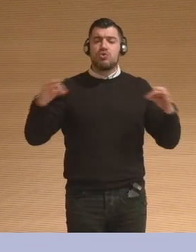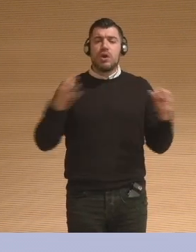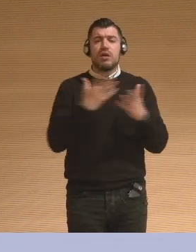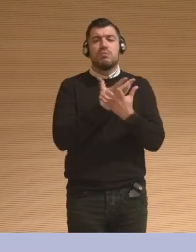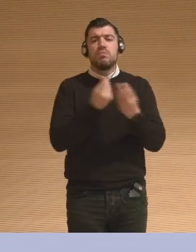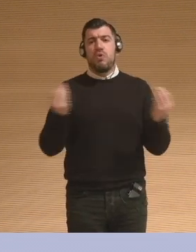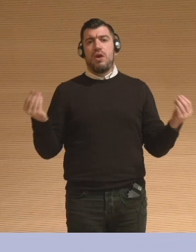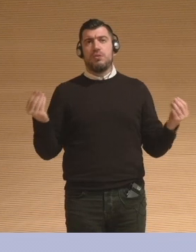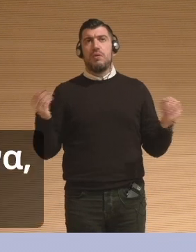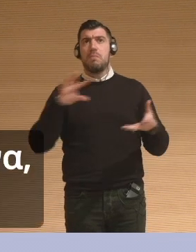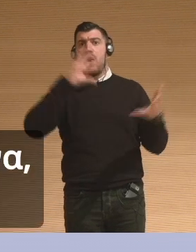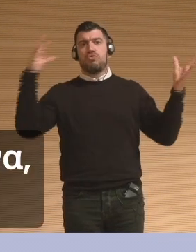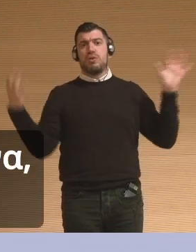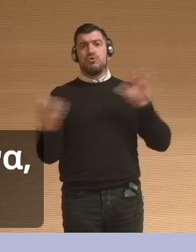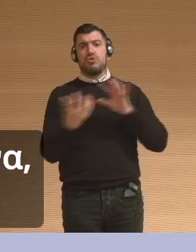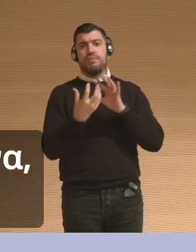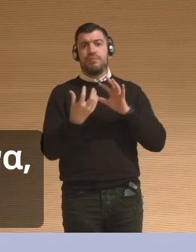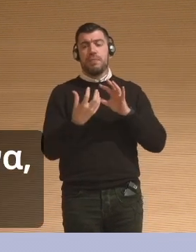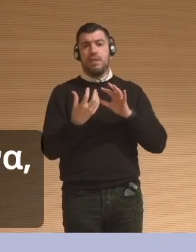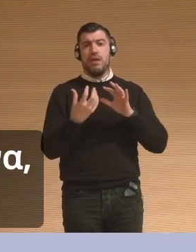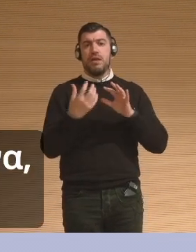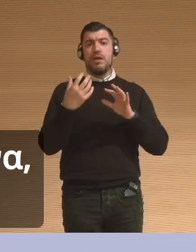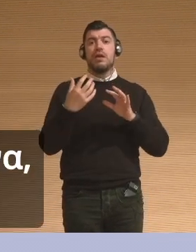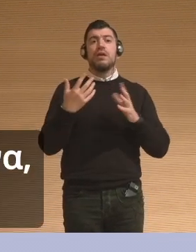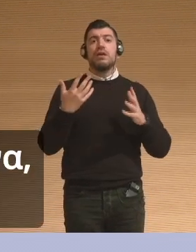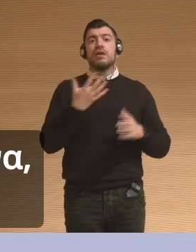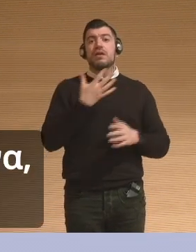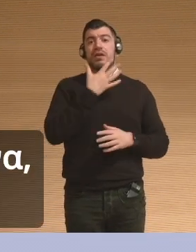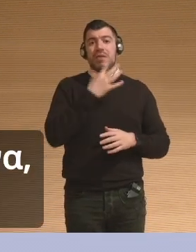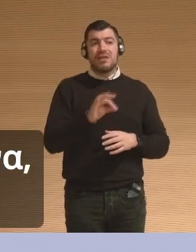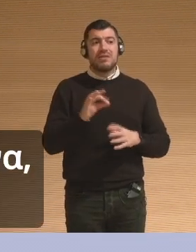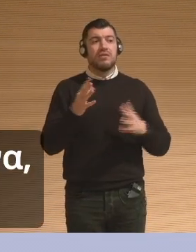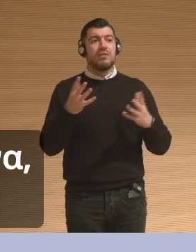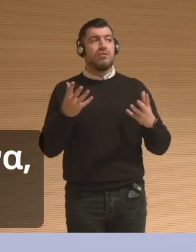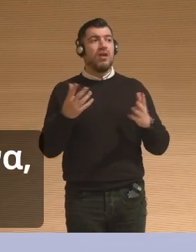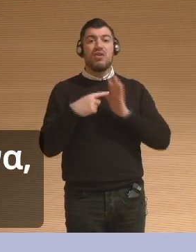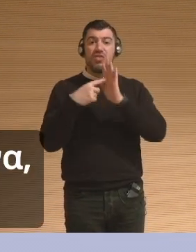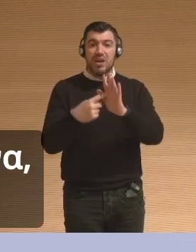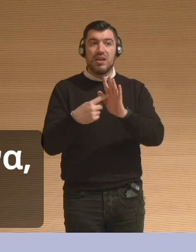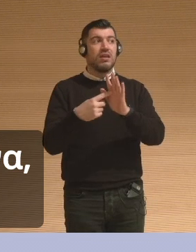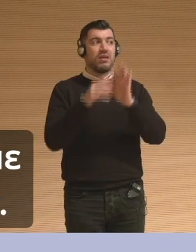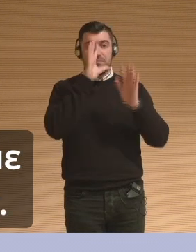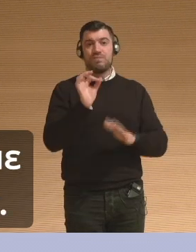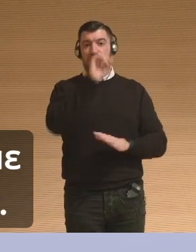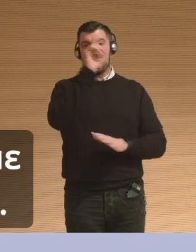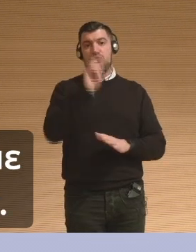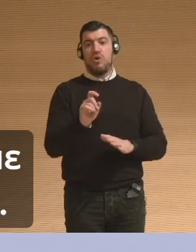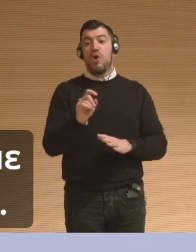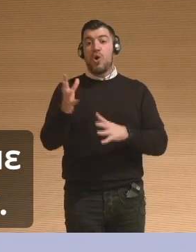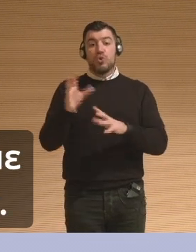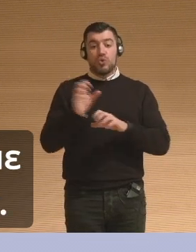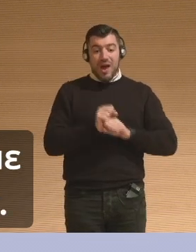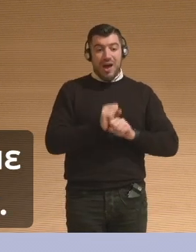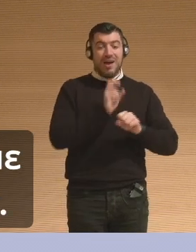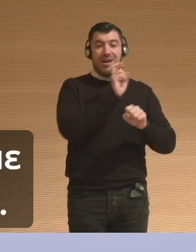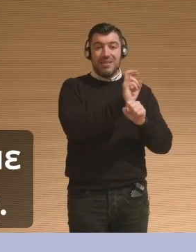life. People talk about objects, personal objects, objects in museums, objects that they